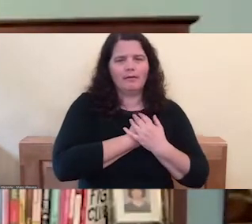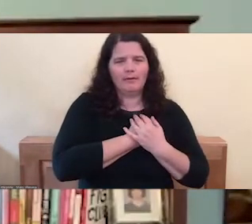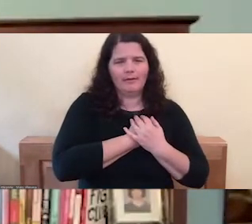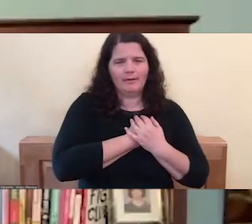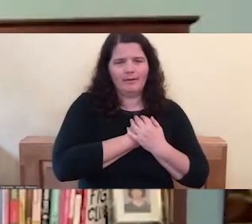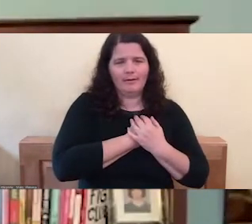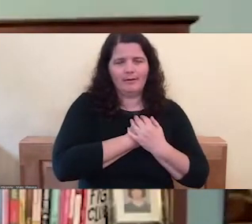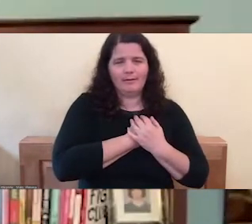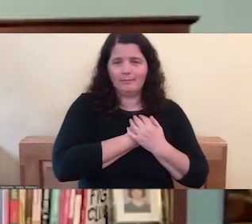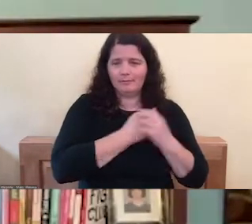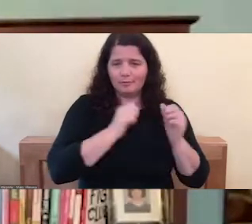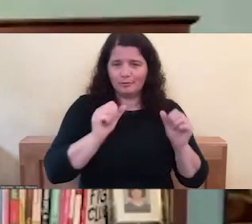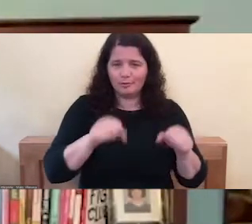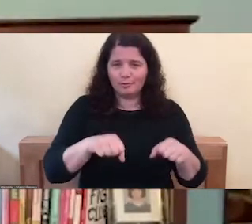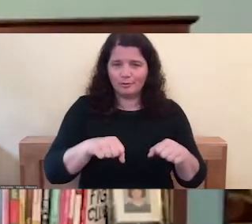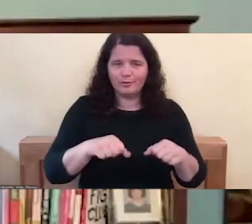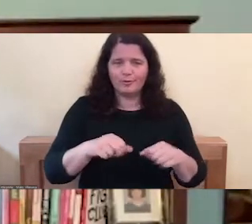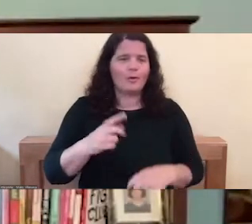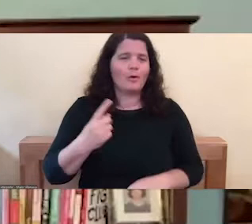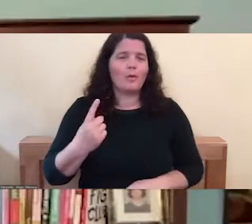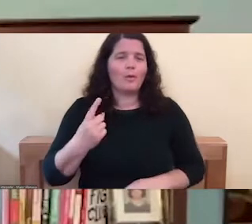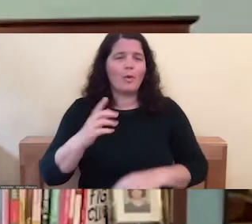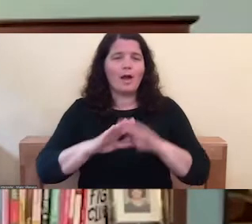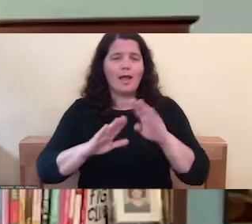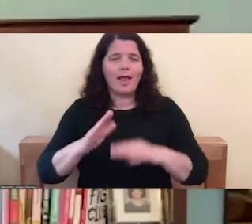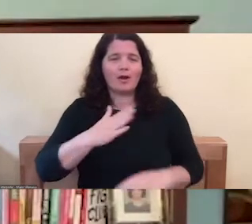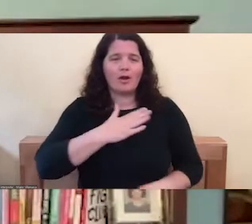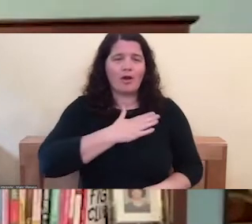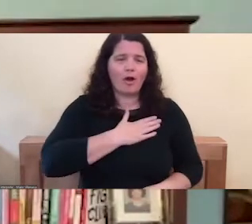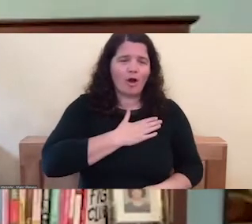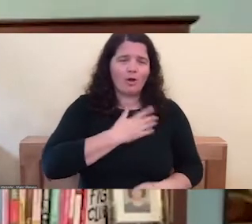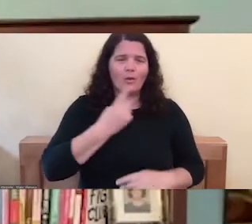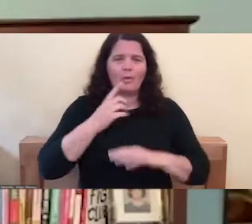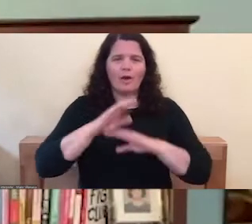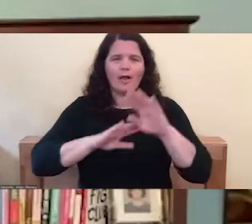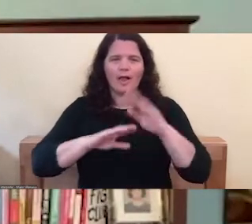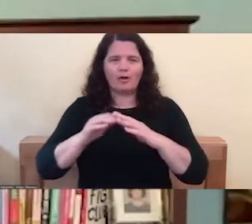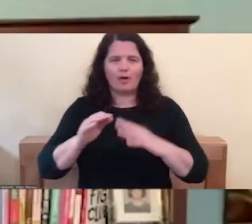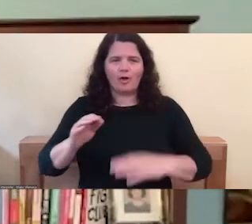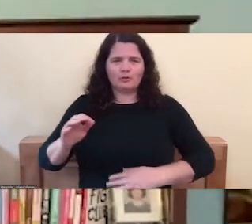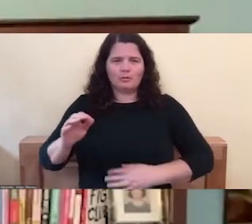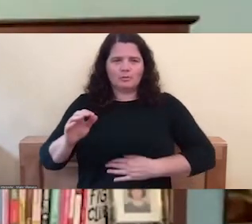Or maybe one hand on our heart and one hand on our solar plexus.